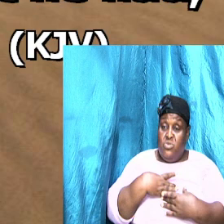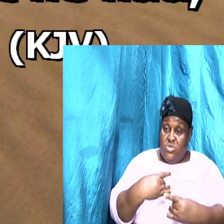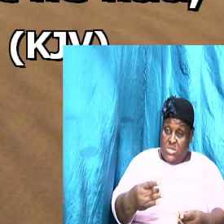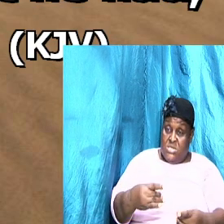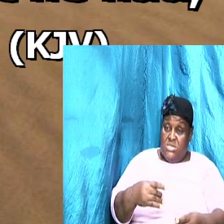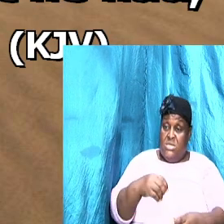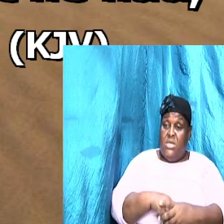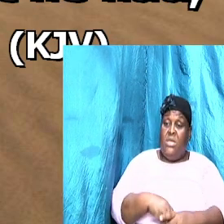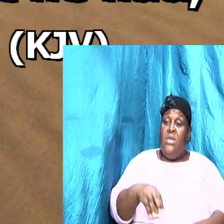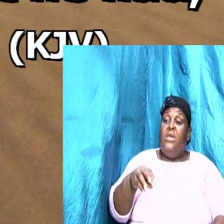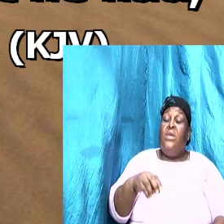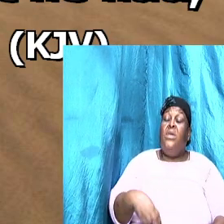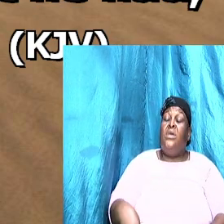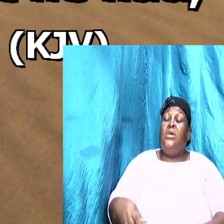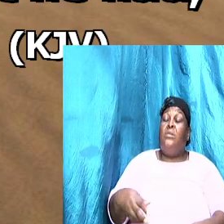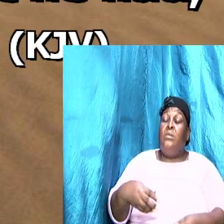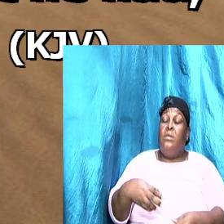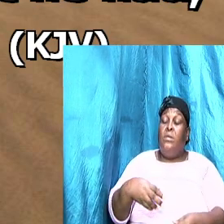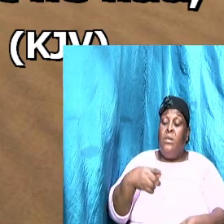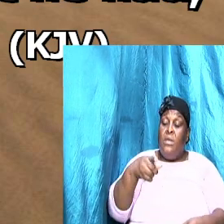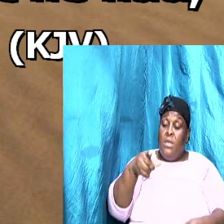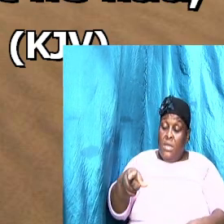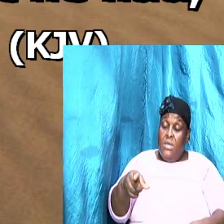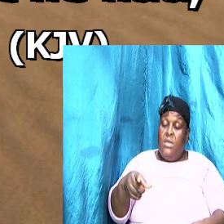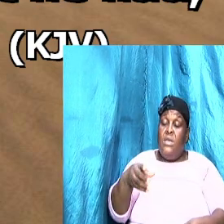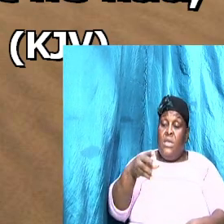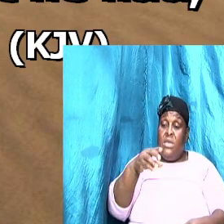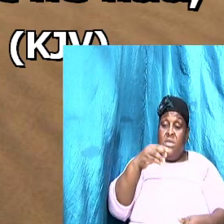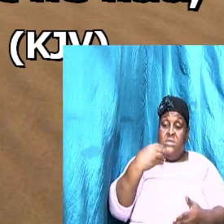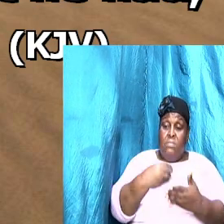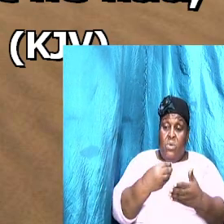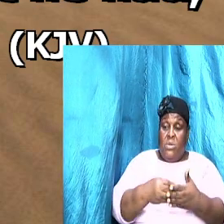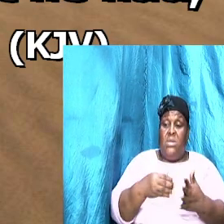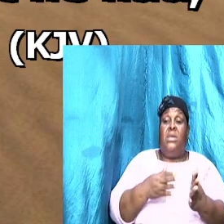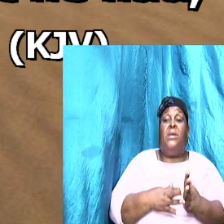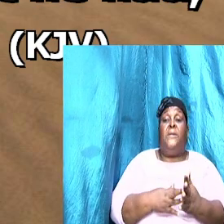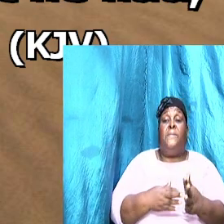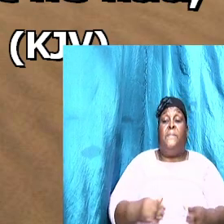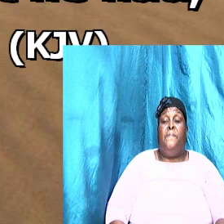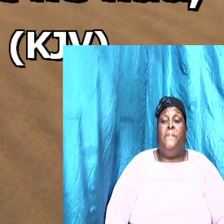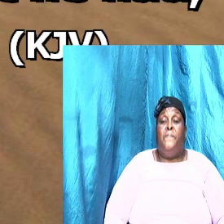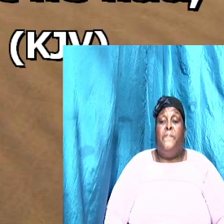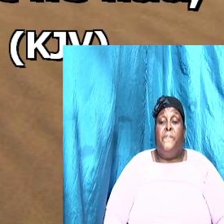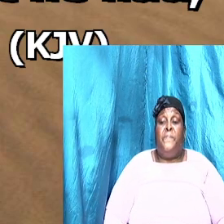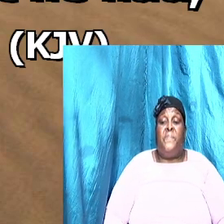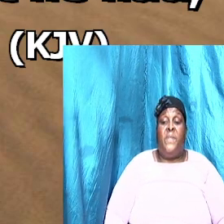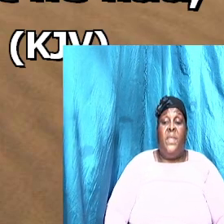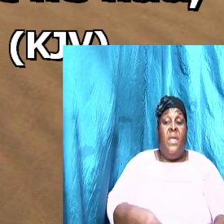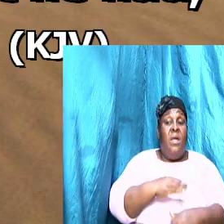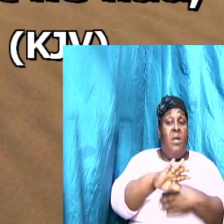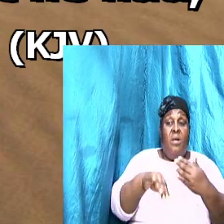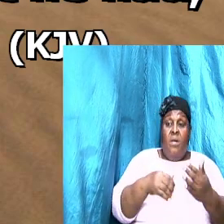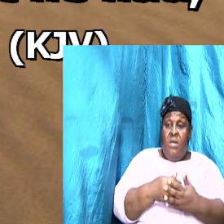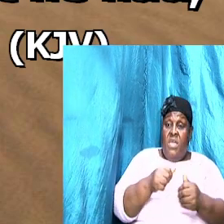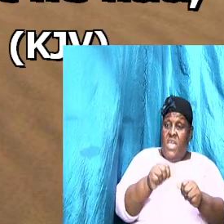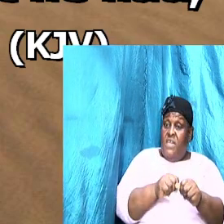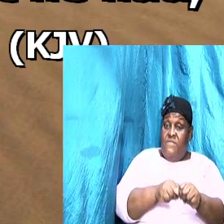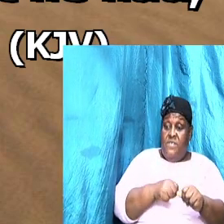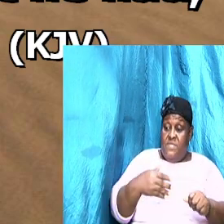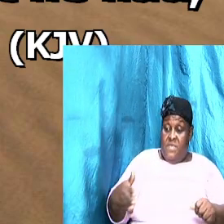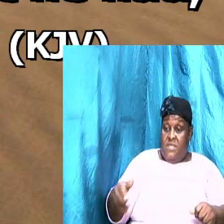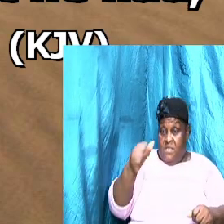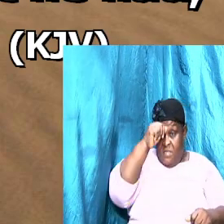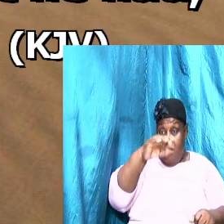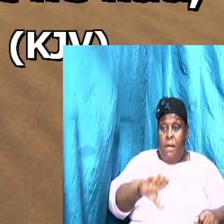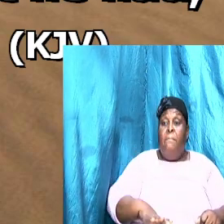in recovering, recouping his funds. And all that he had, so not